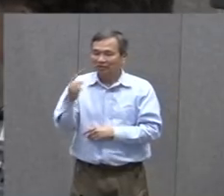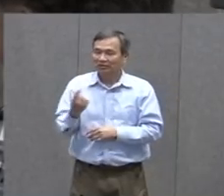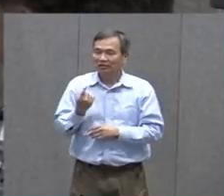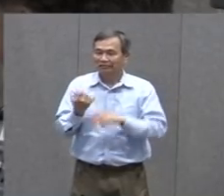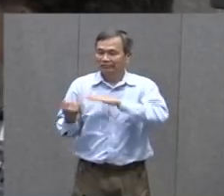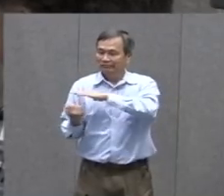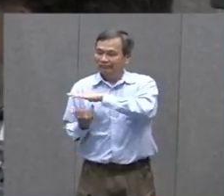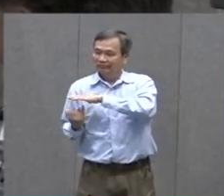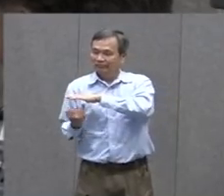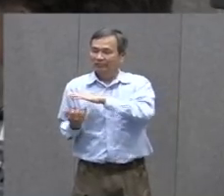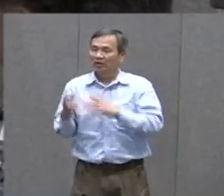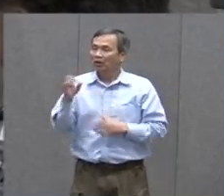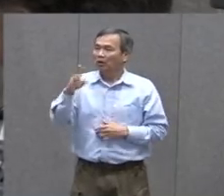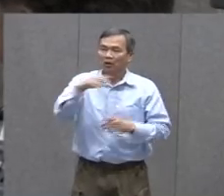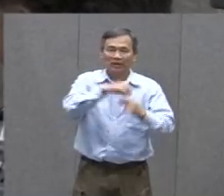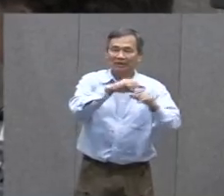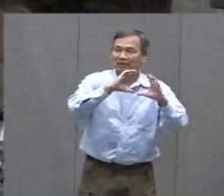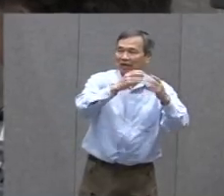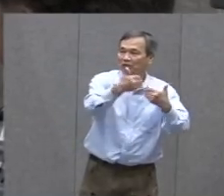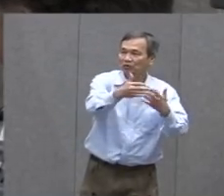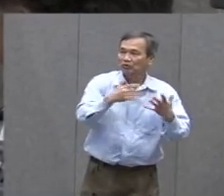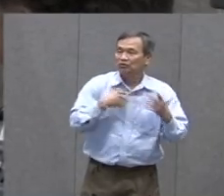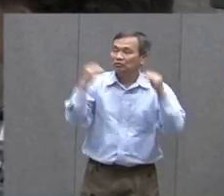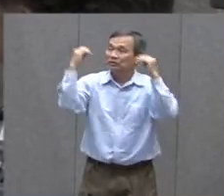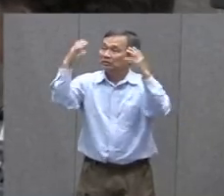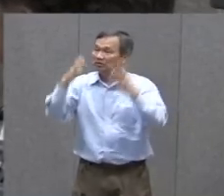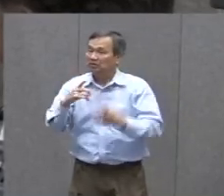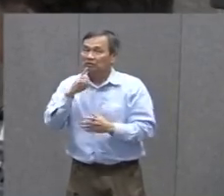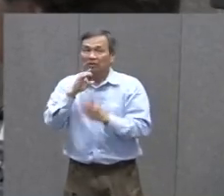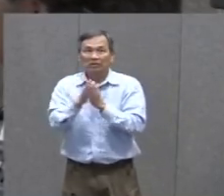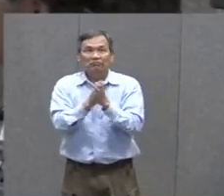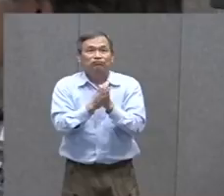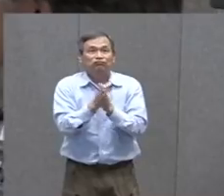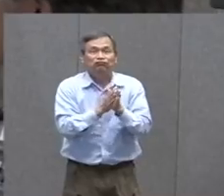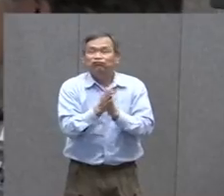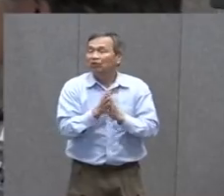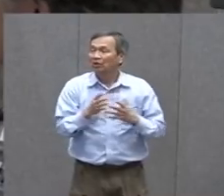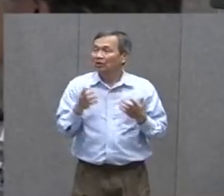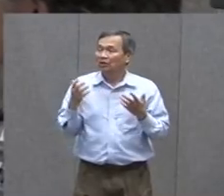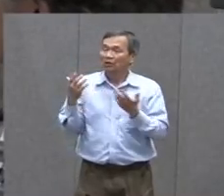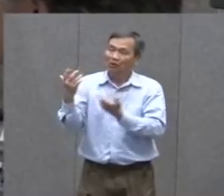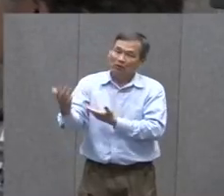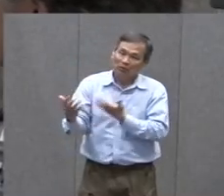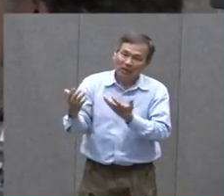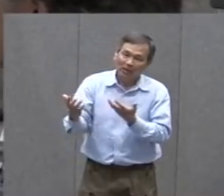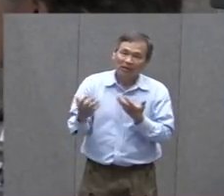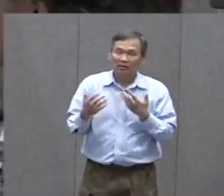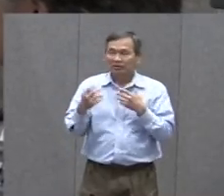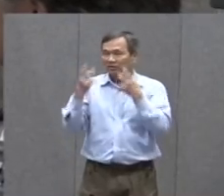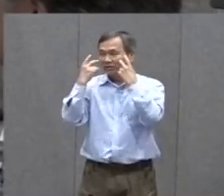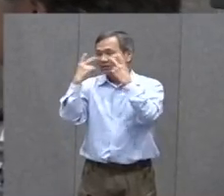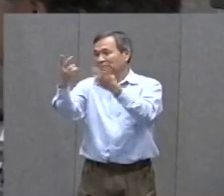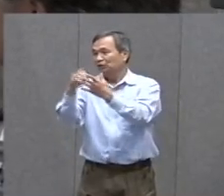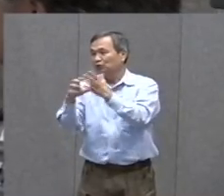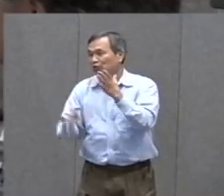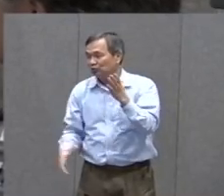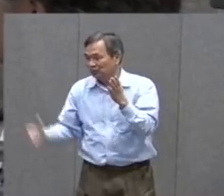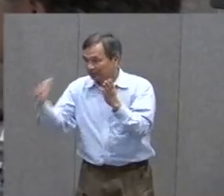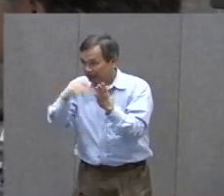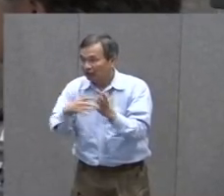our classroom that we've been in. Our teachers are anxiously waiting to get to see their students again.